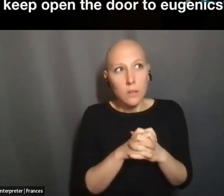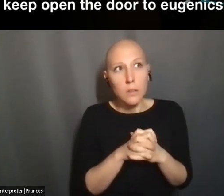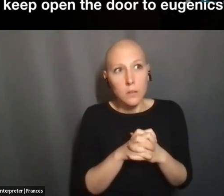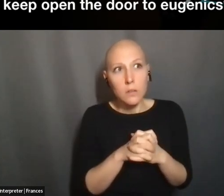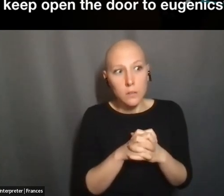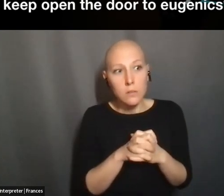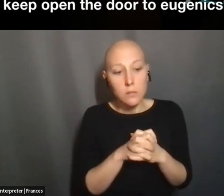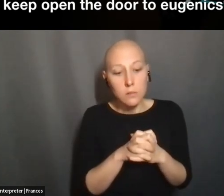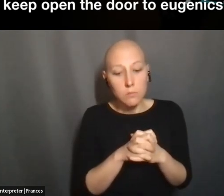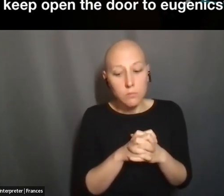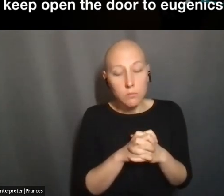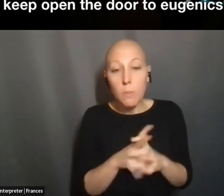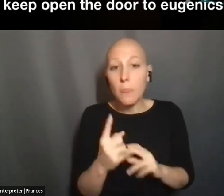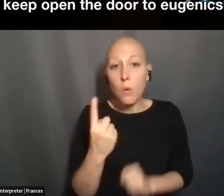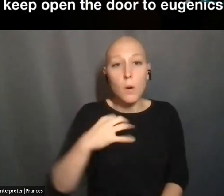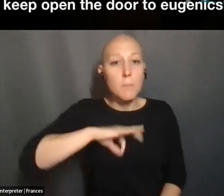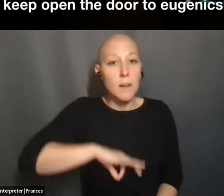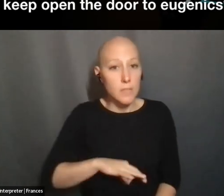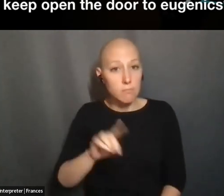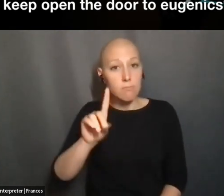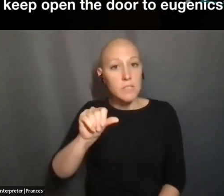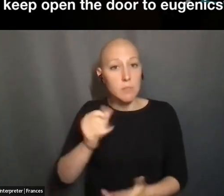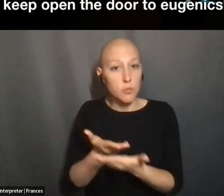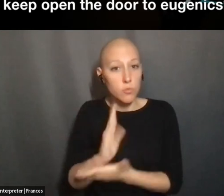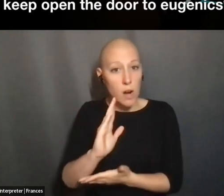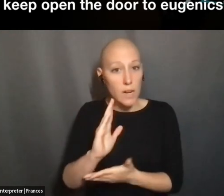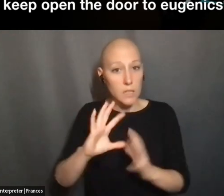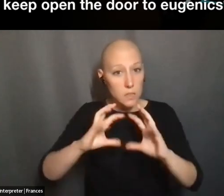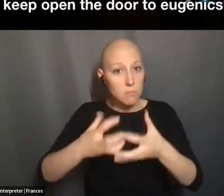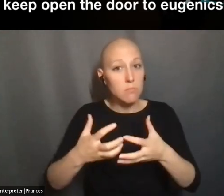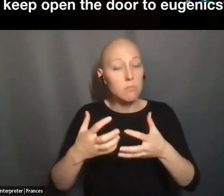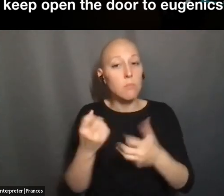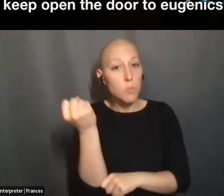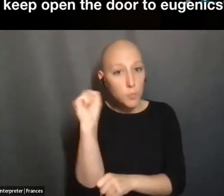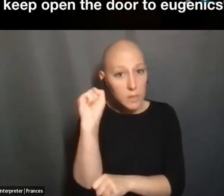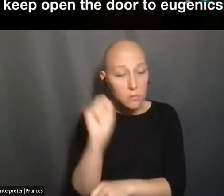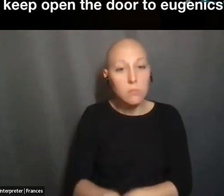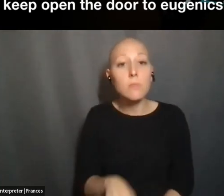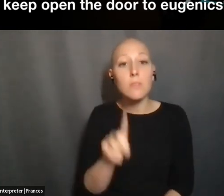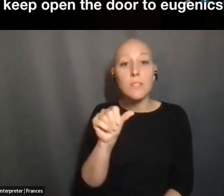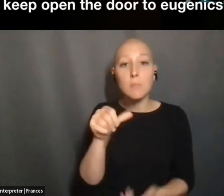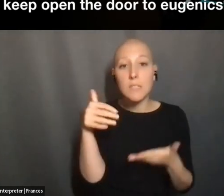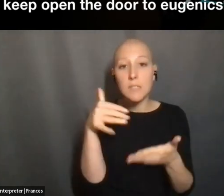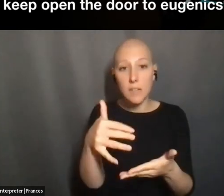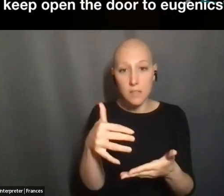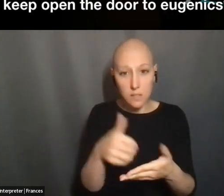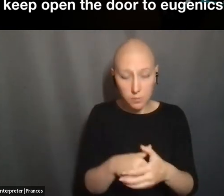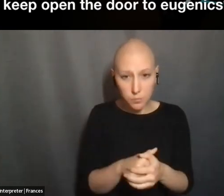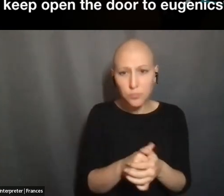BENEFITS OF THE DISABILITY RIGHTS MOVEMENT AND DISABILITY STUDIES HAS BEEN TO THINK ABOUT HOW